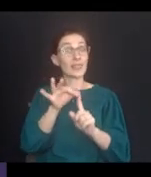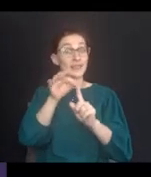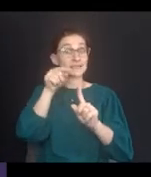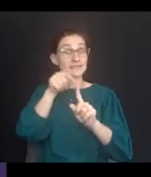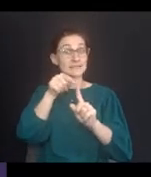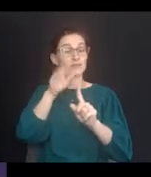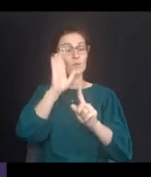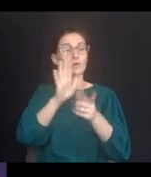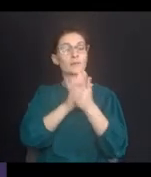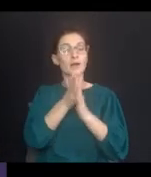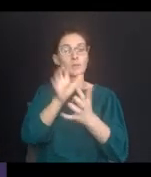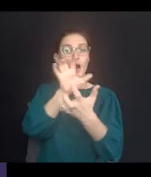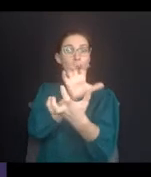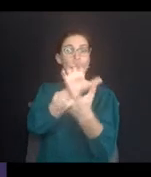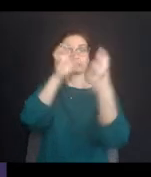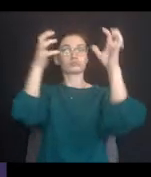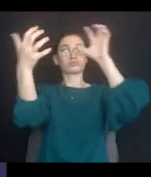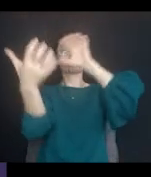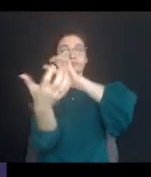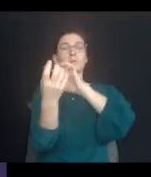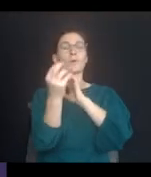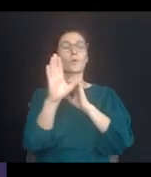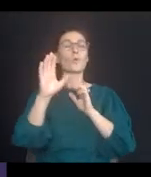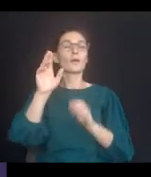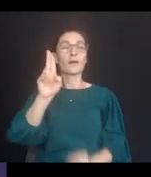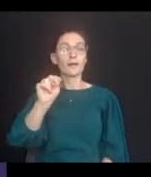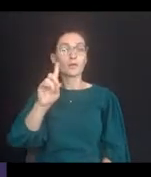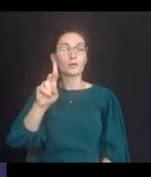accommodation would constitute a fundamental alteration or a new burden.